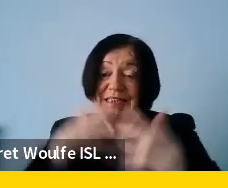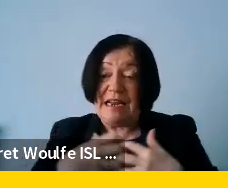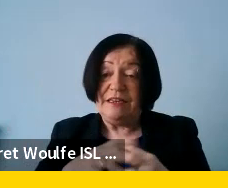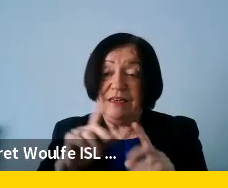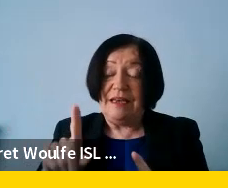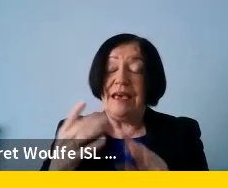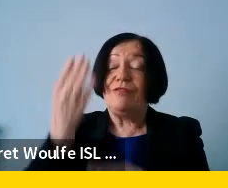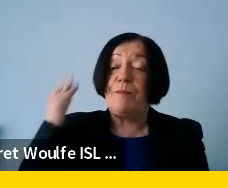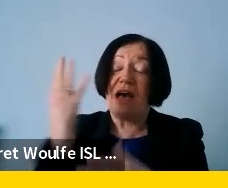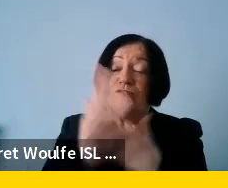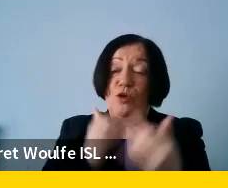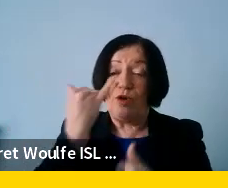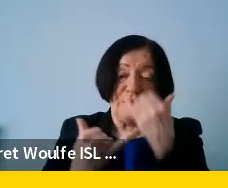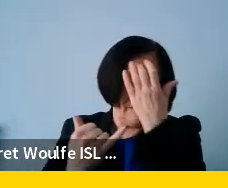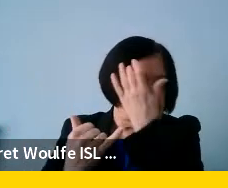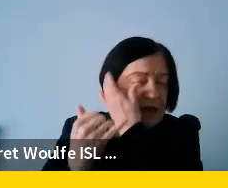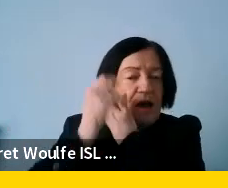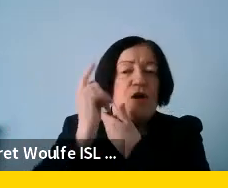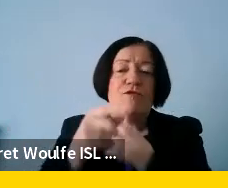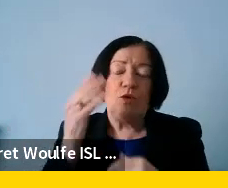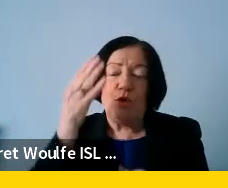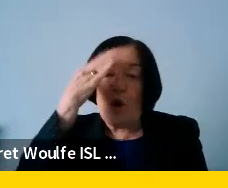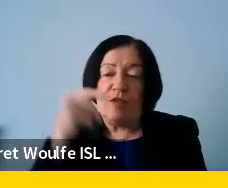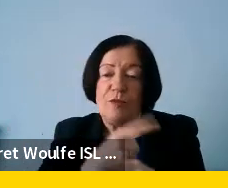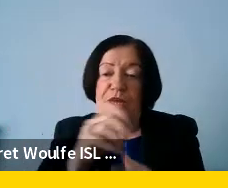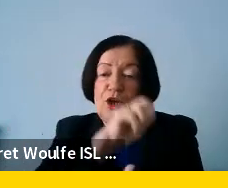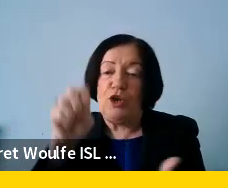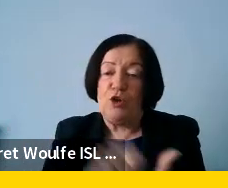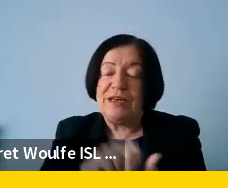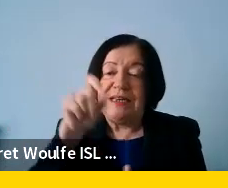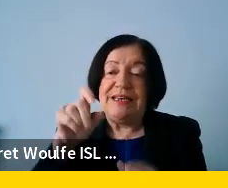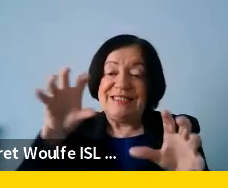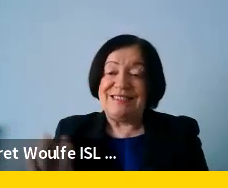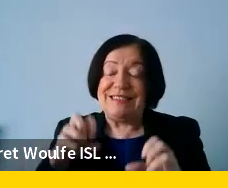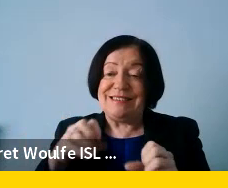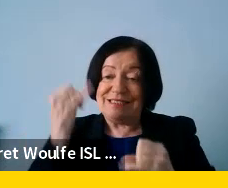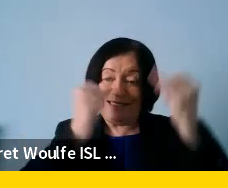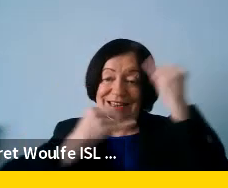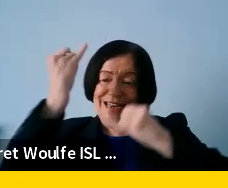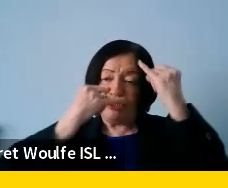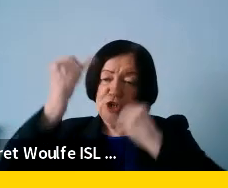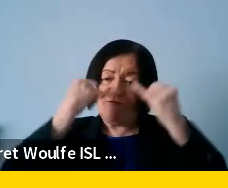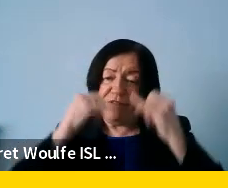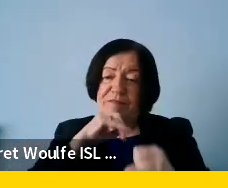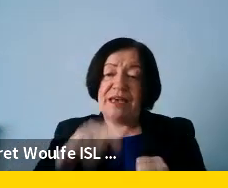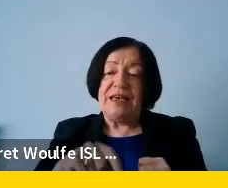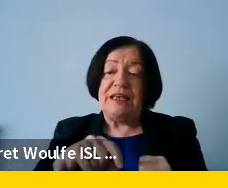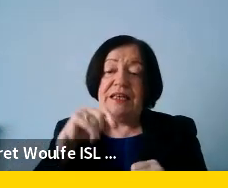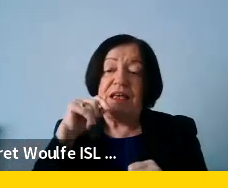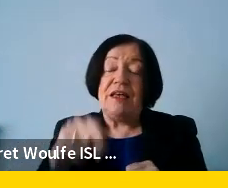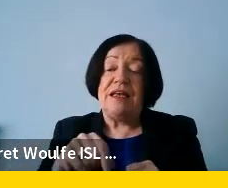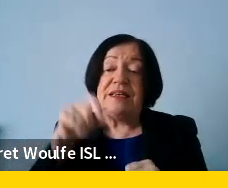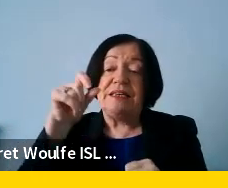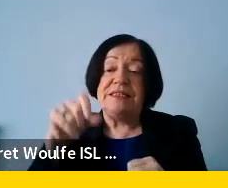in the past few years, I don't know if you know this, but there has been a European citizens initiative. That means that citizens all across